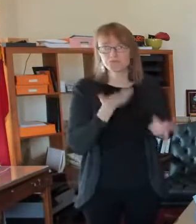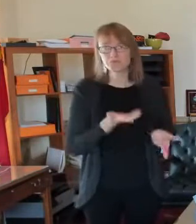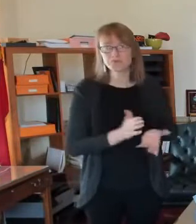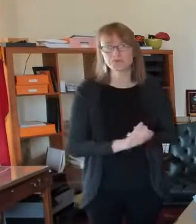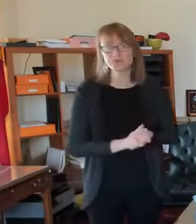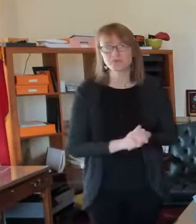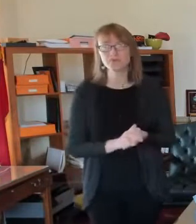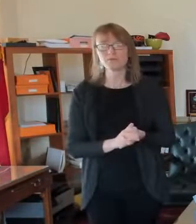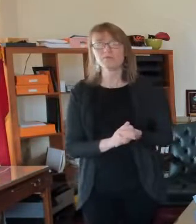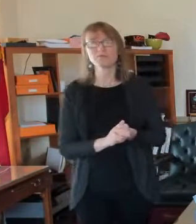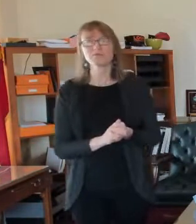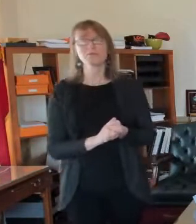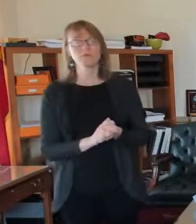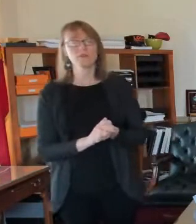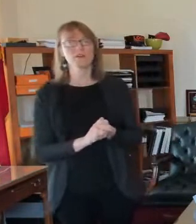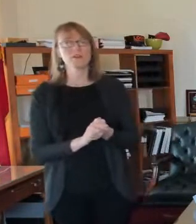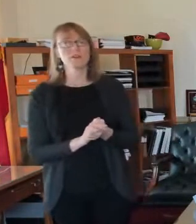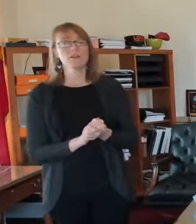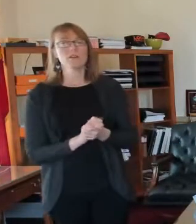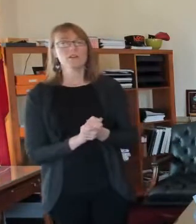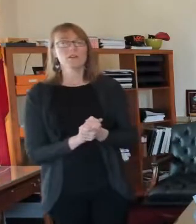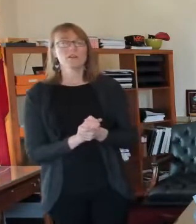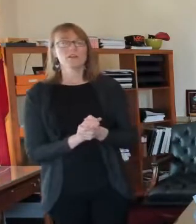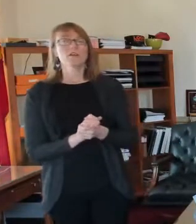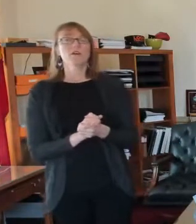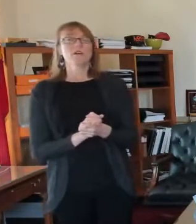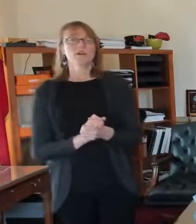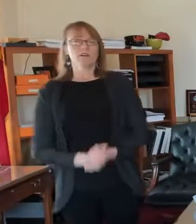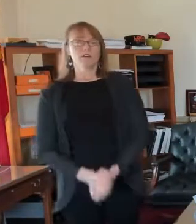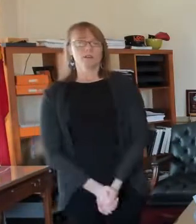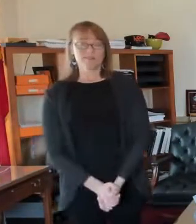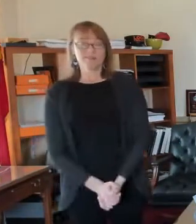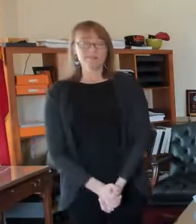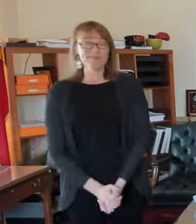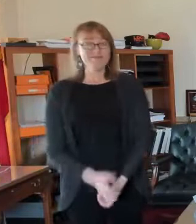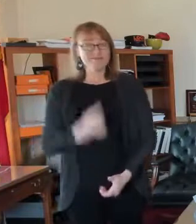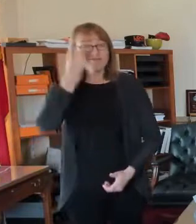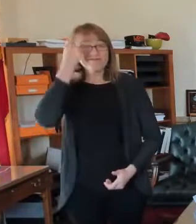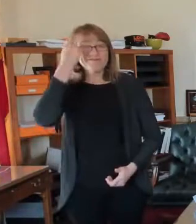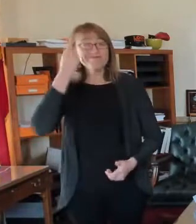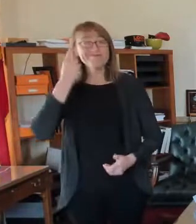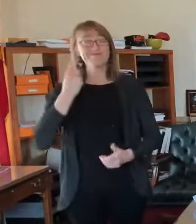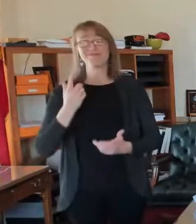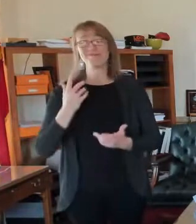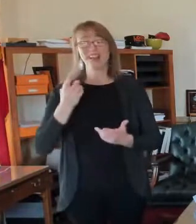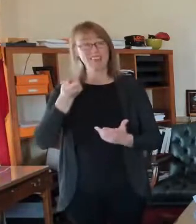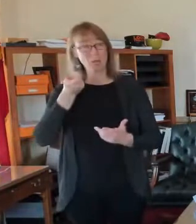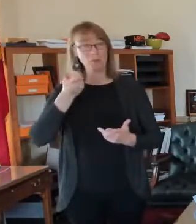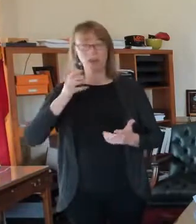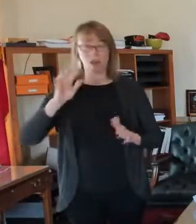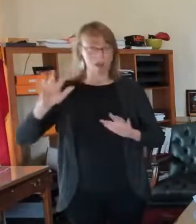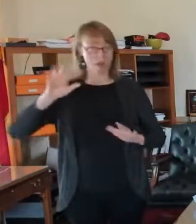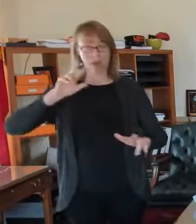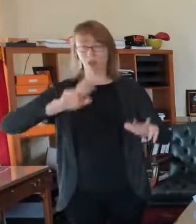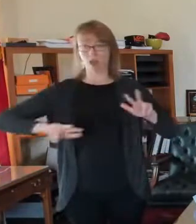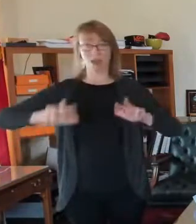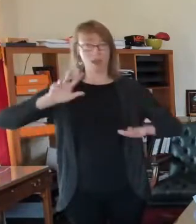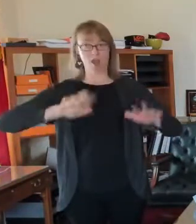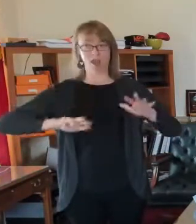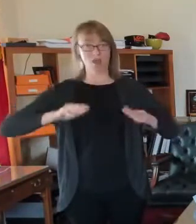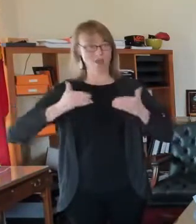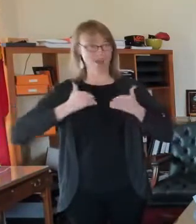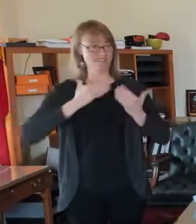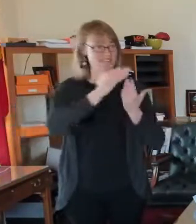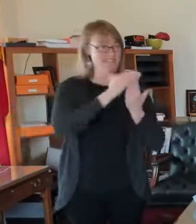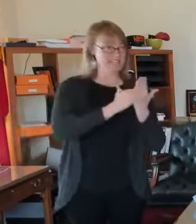it is a little chaotic in terms of having so many lists. That's not something that, you know, we are in charge of. The state